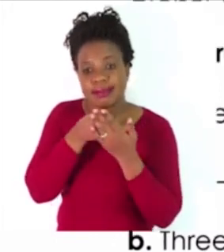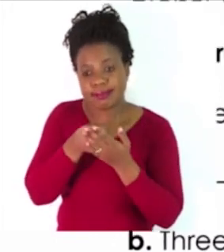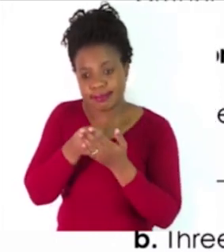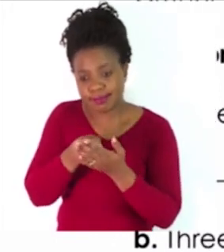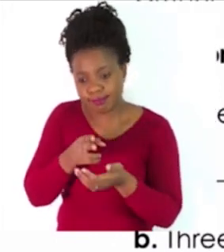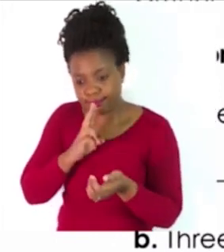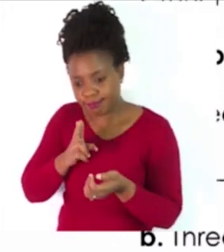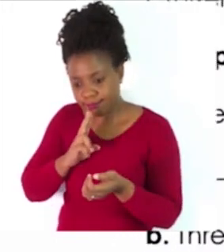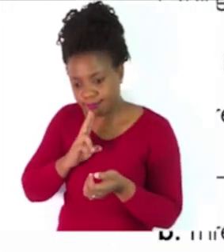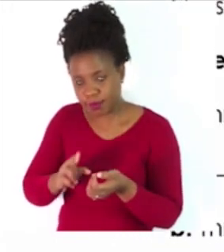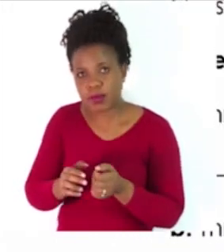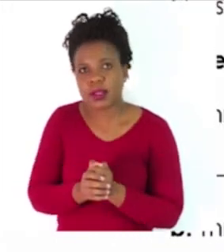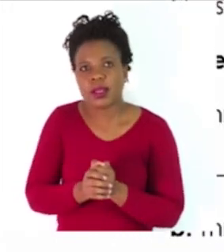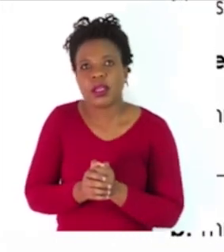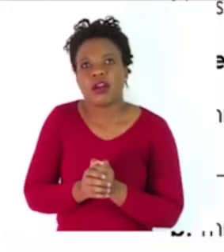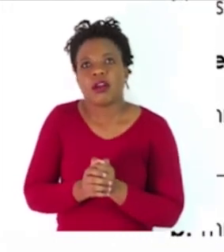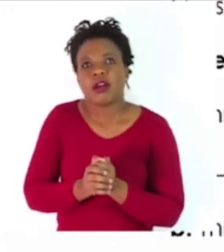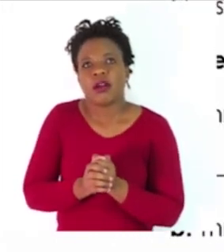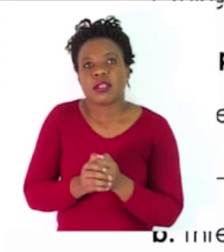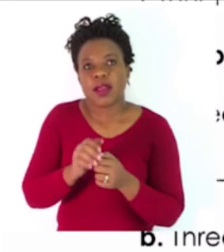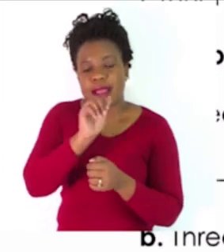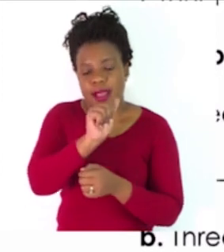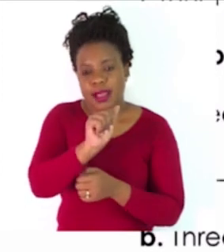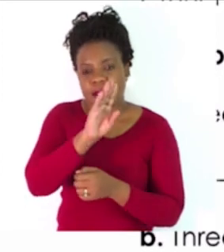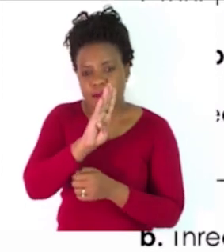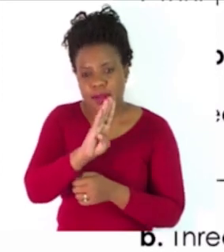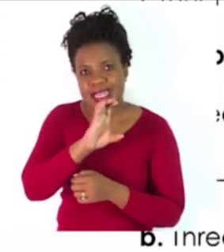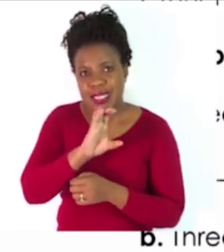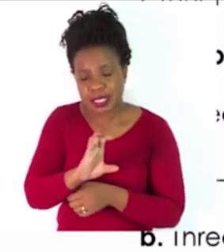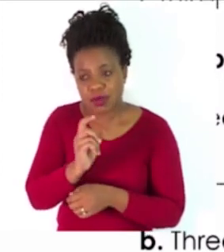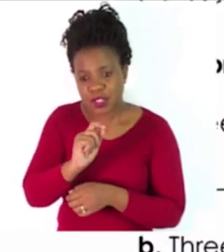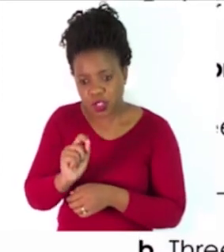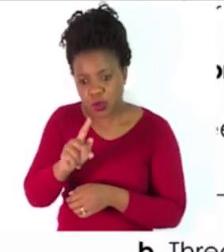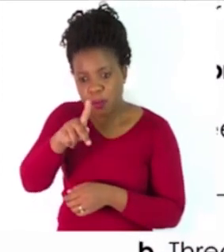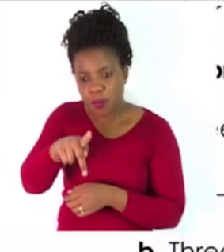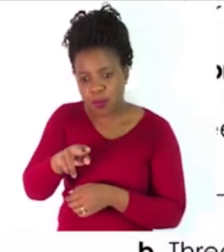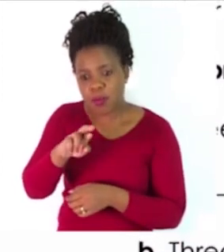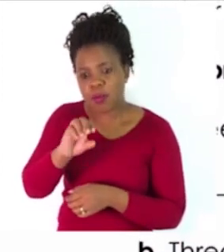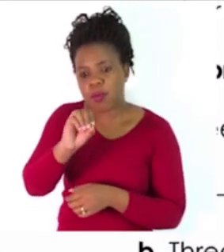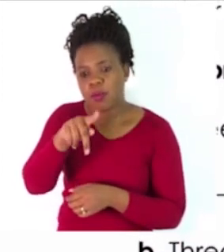nouns from the text that name the following. A.